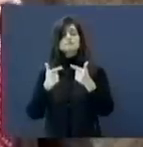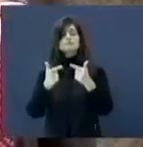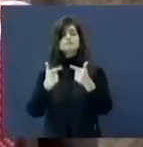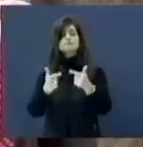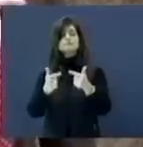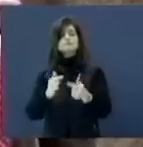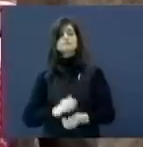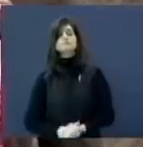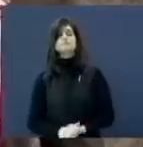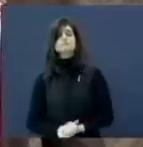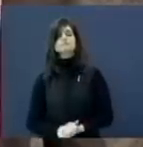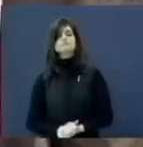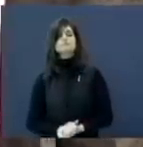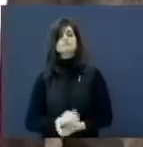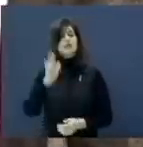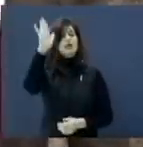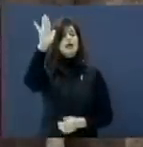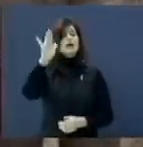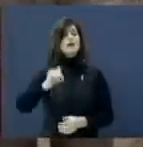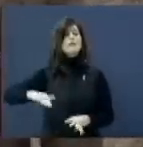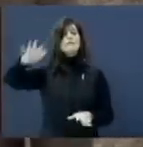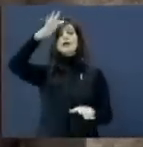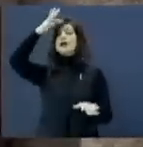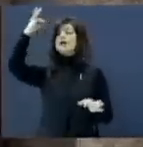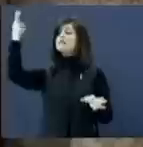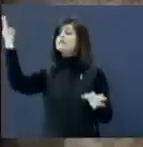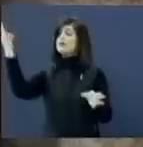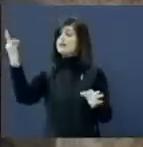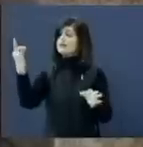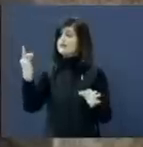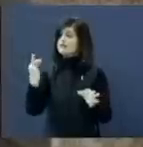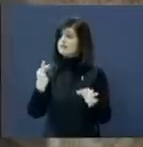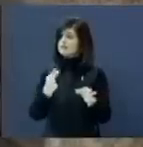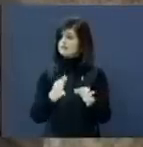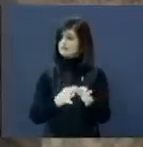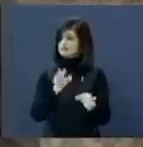By faith alone